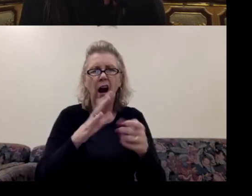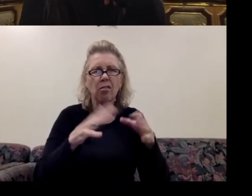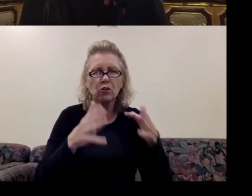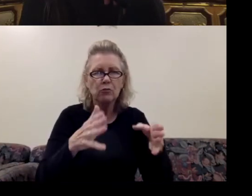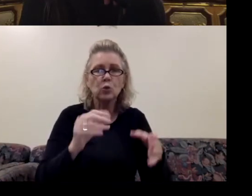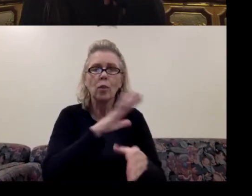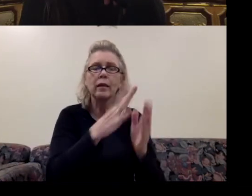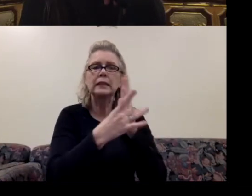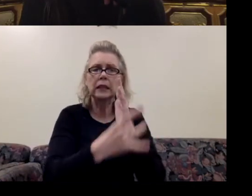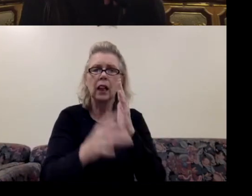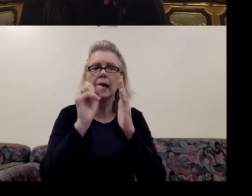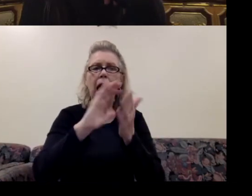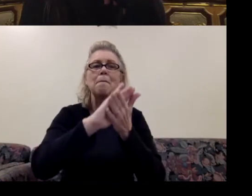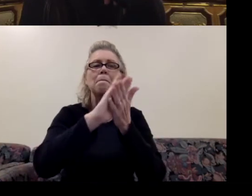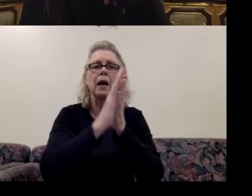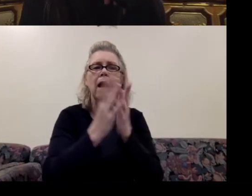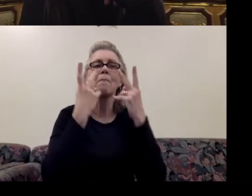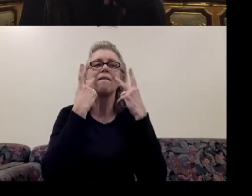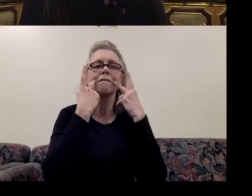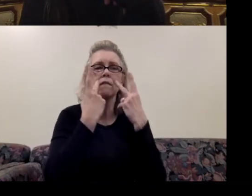can become visible.